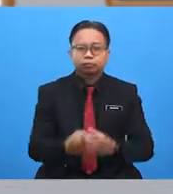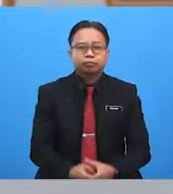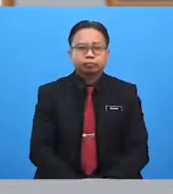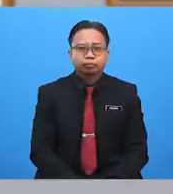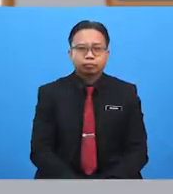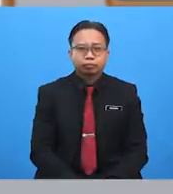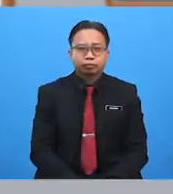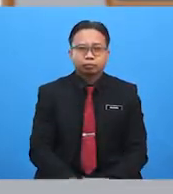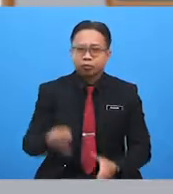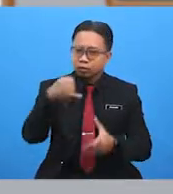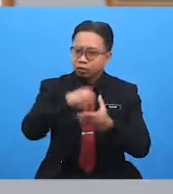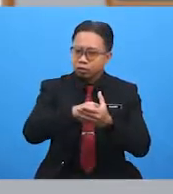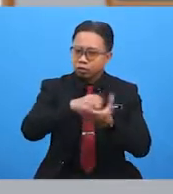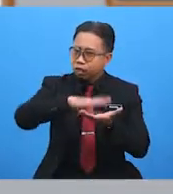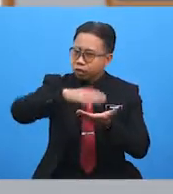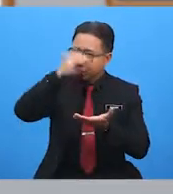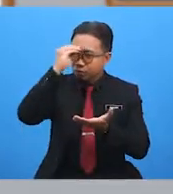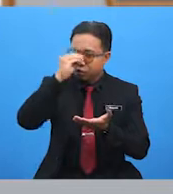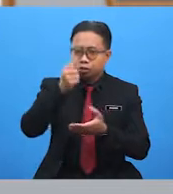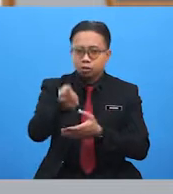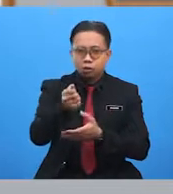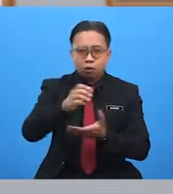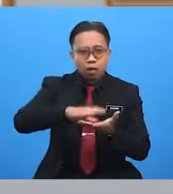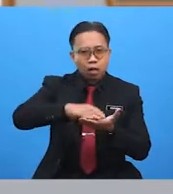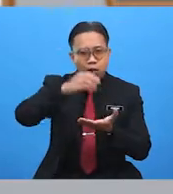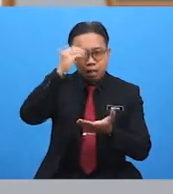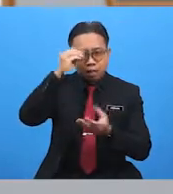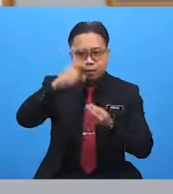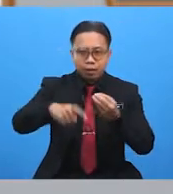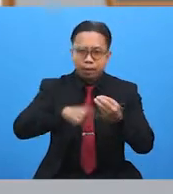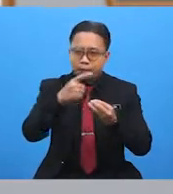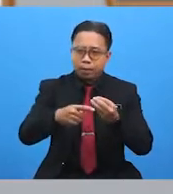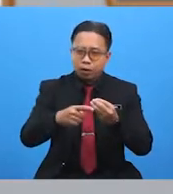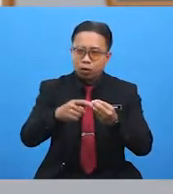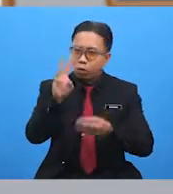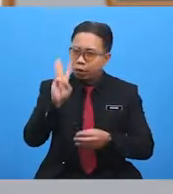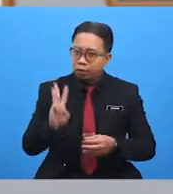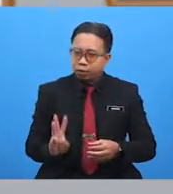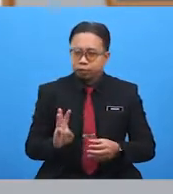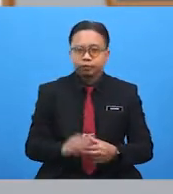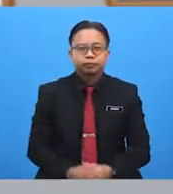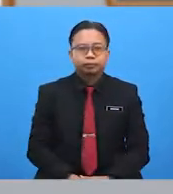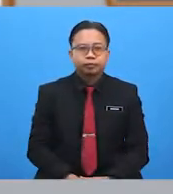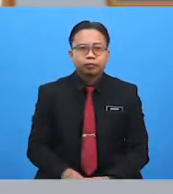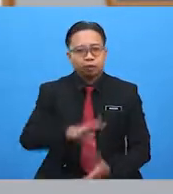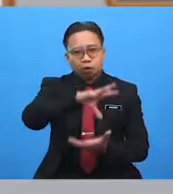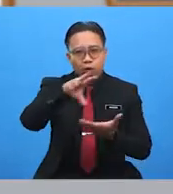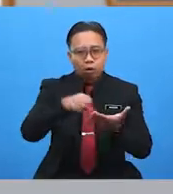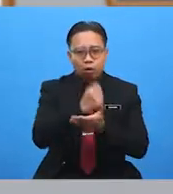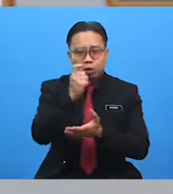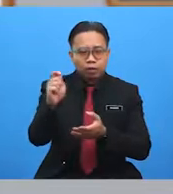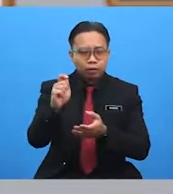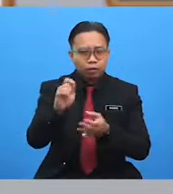In this lesson, you'll learn about weather. All the different